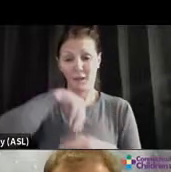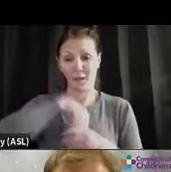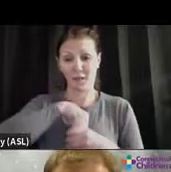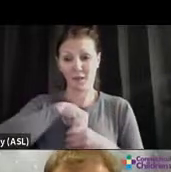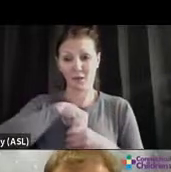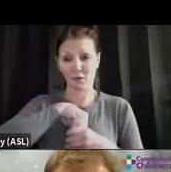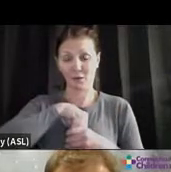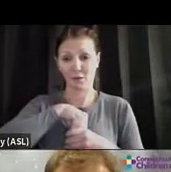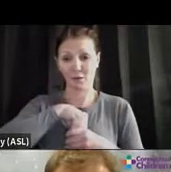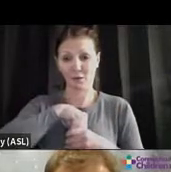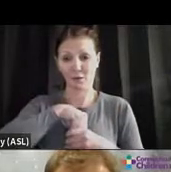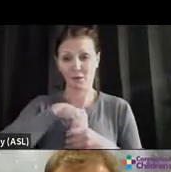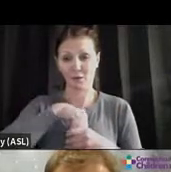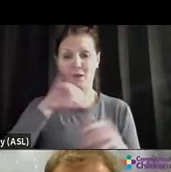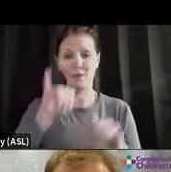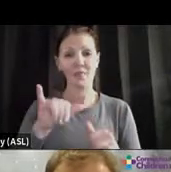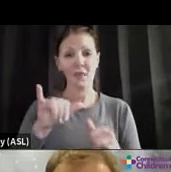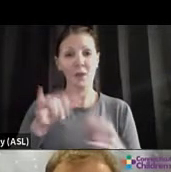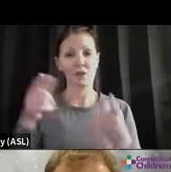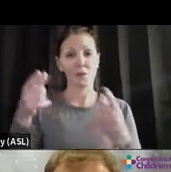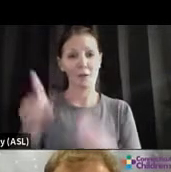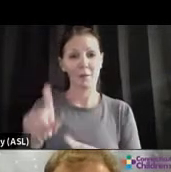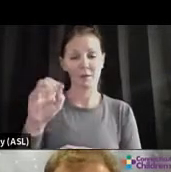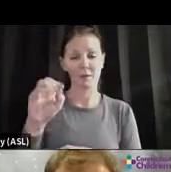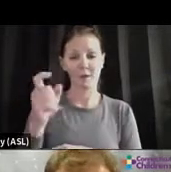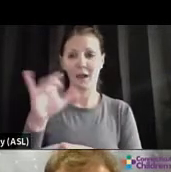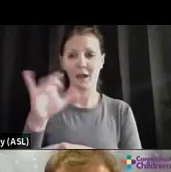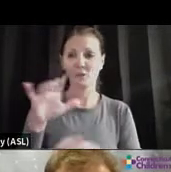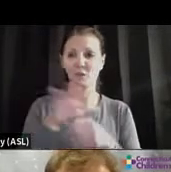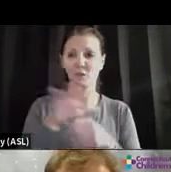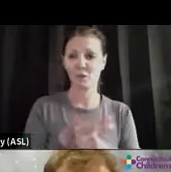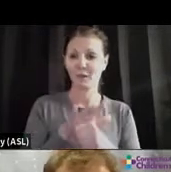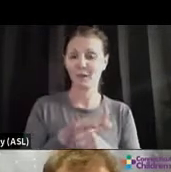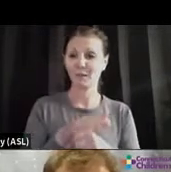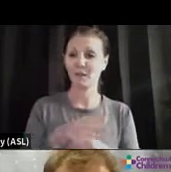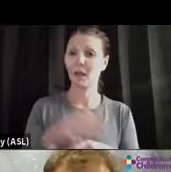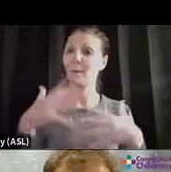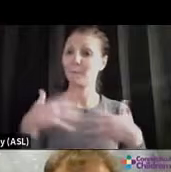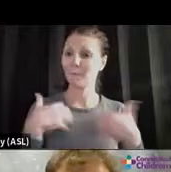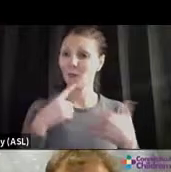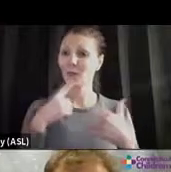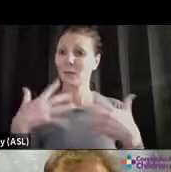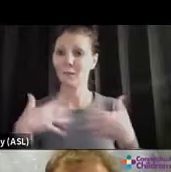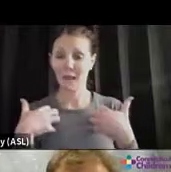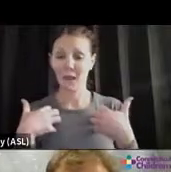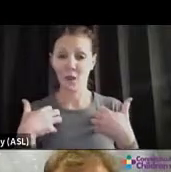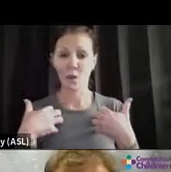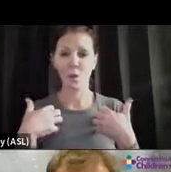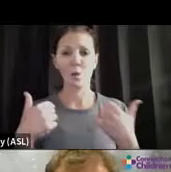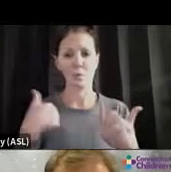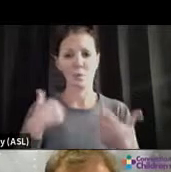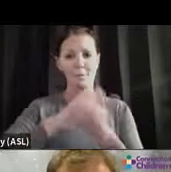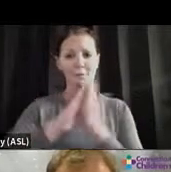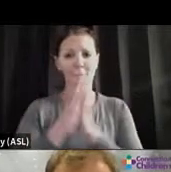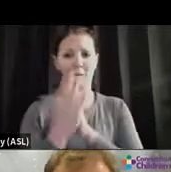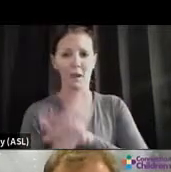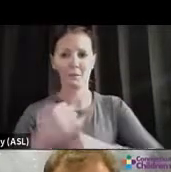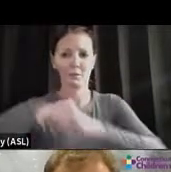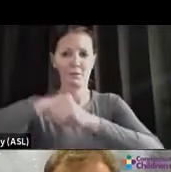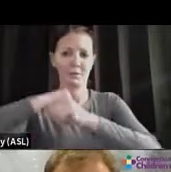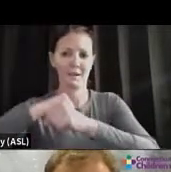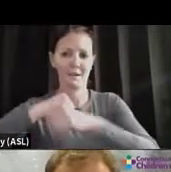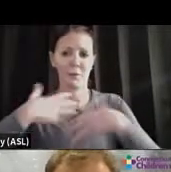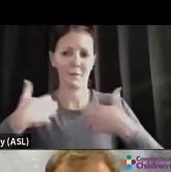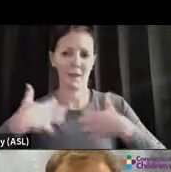And this is what toxic stress does. Right? If there is a bear or a tiger, we go into our protective bear or tiger.